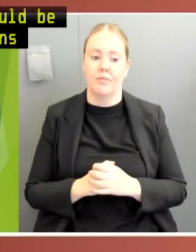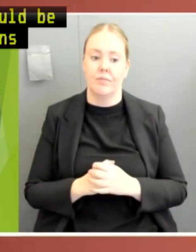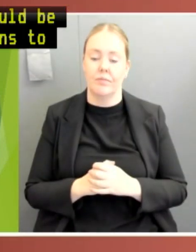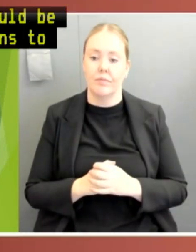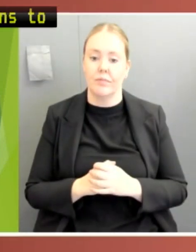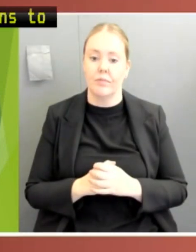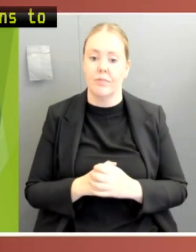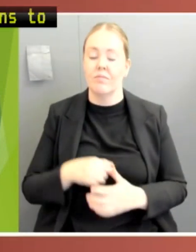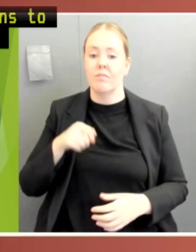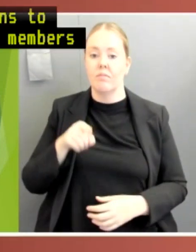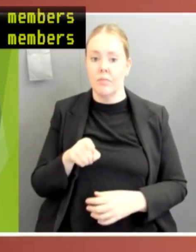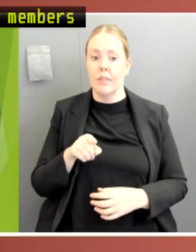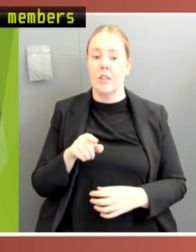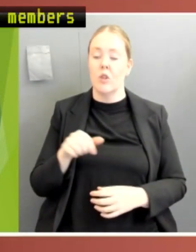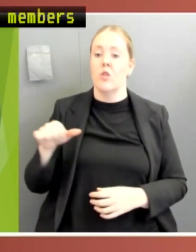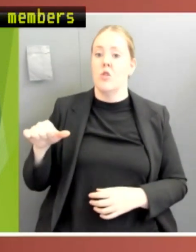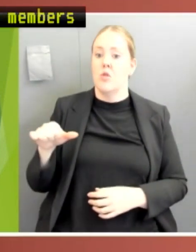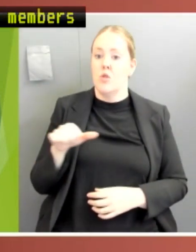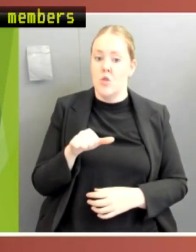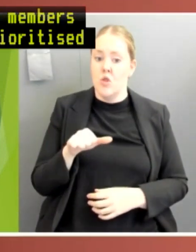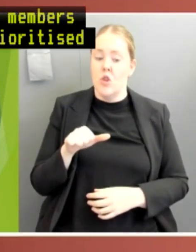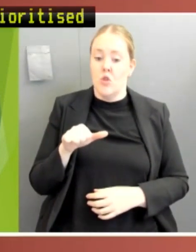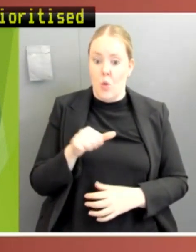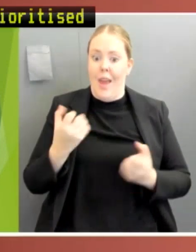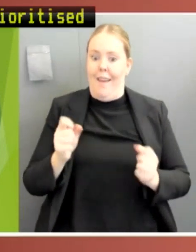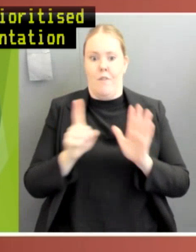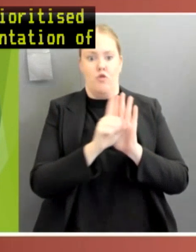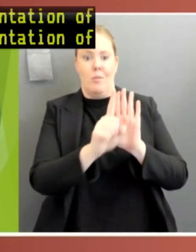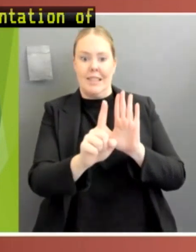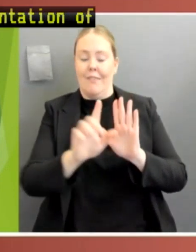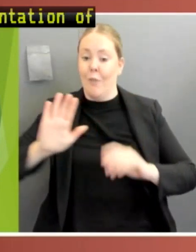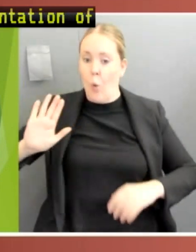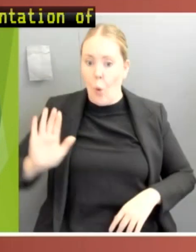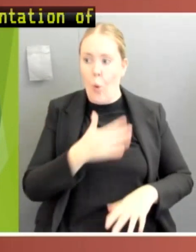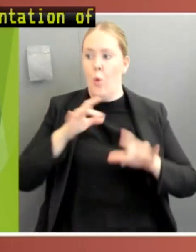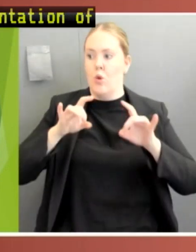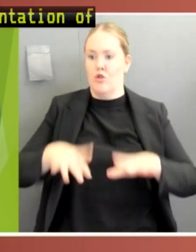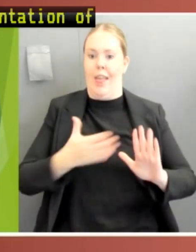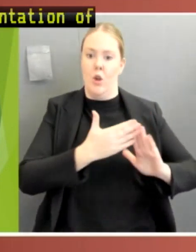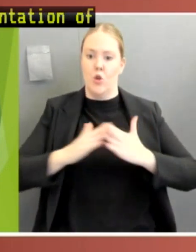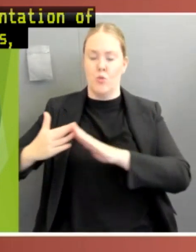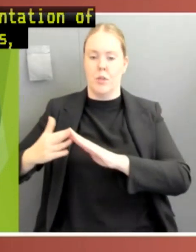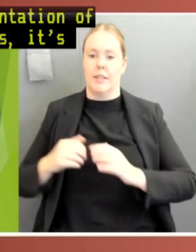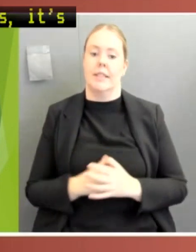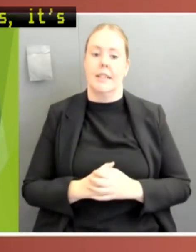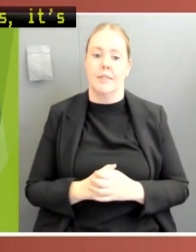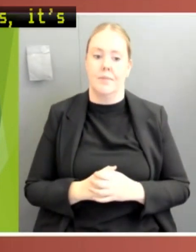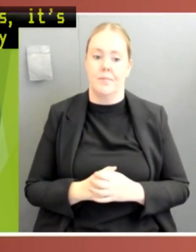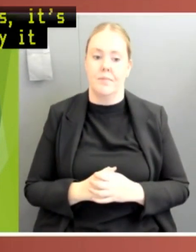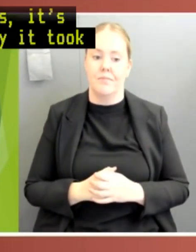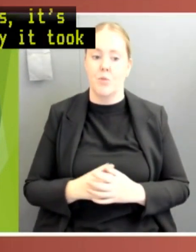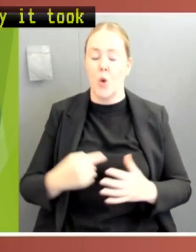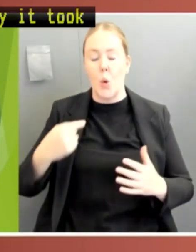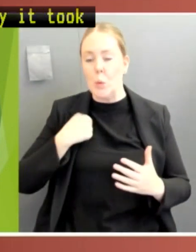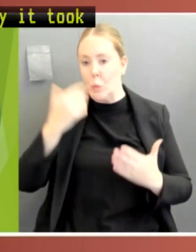prioritised to ensure adequate representation of all Australians. Given this, it's difficult to understand why it took so long for parliament to implement hybrid sittings.